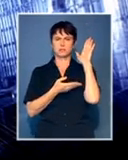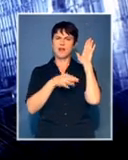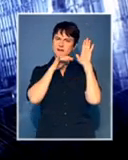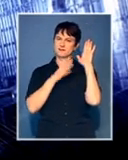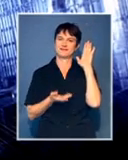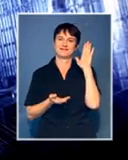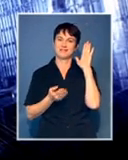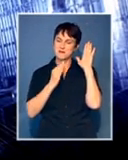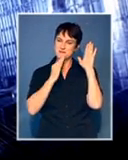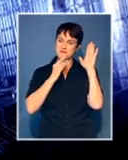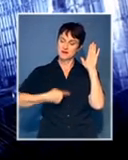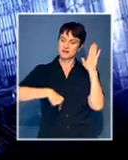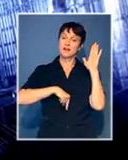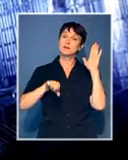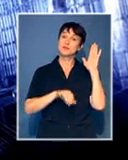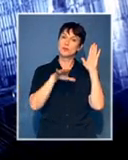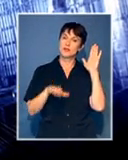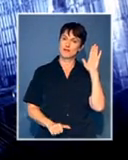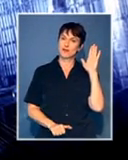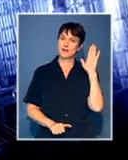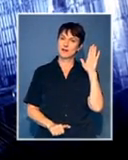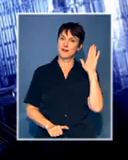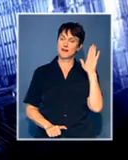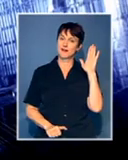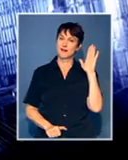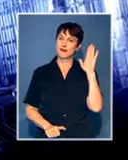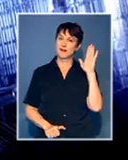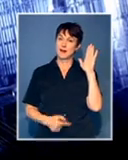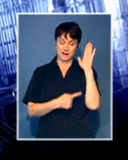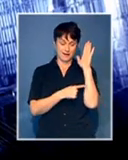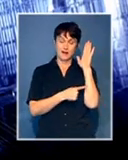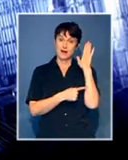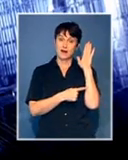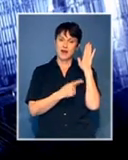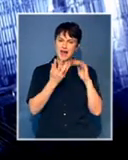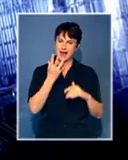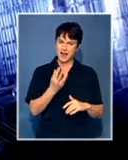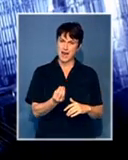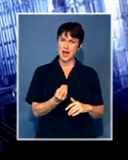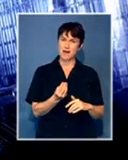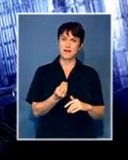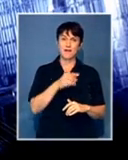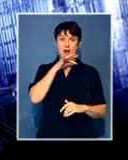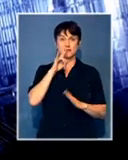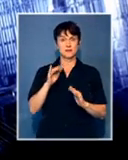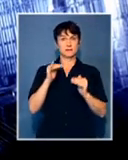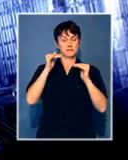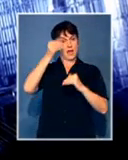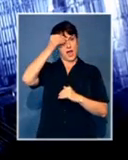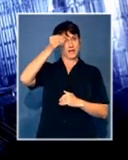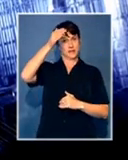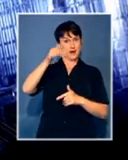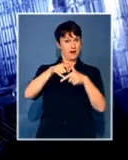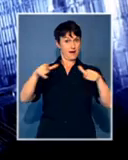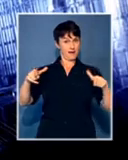a country, this is the only language that we have that is at an academic level, that is a language